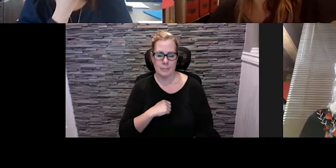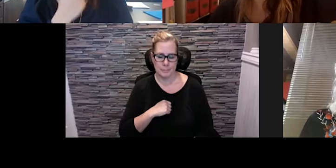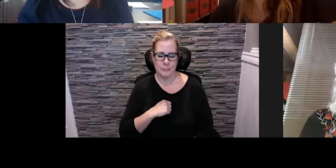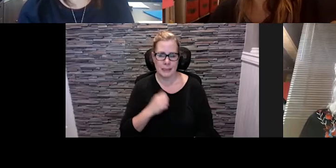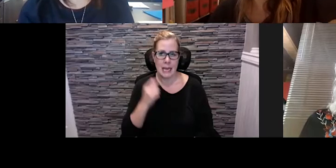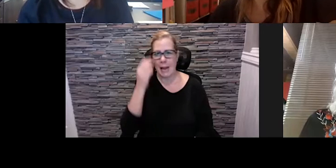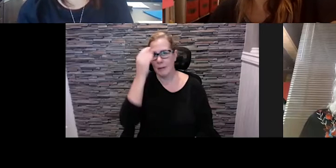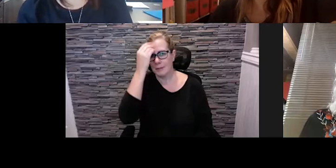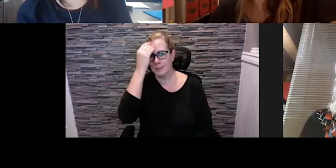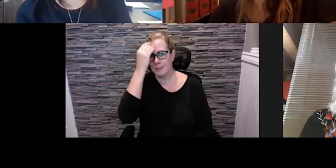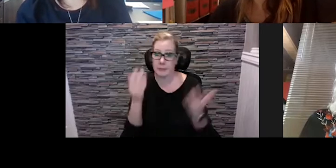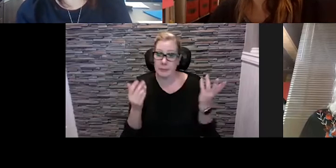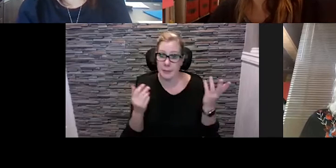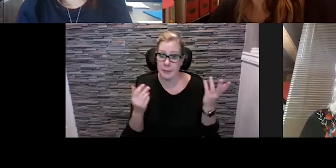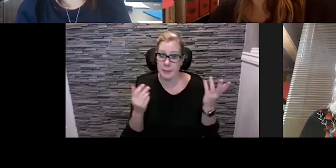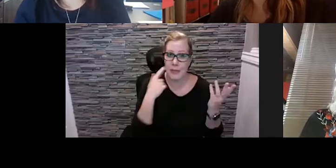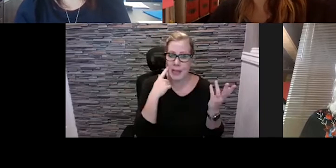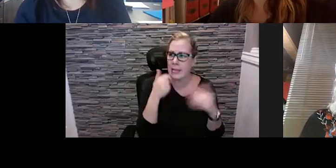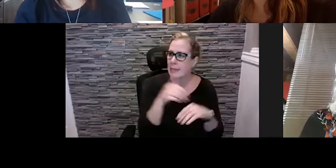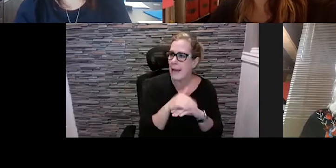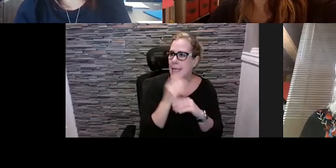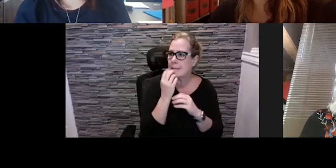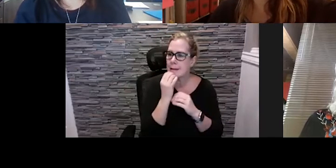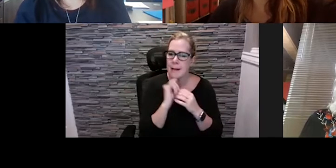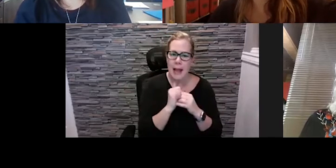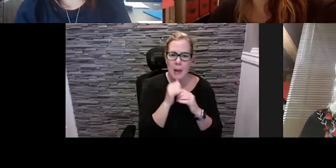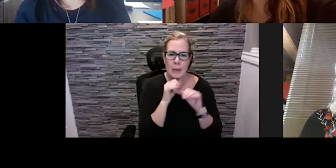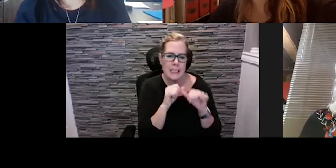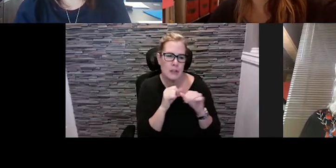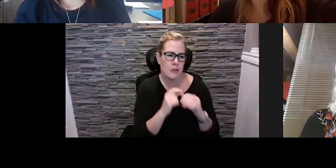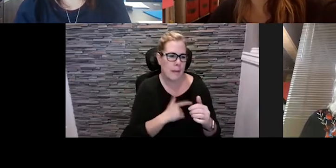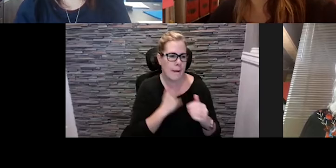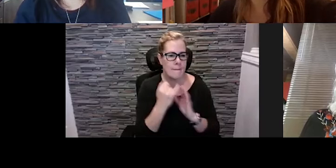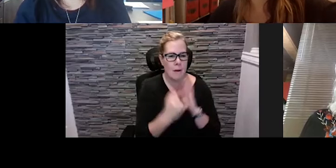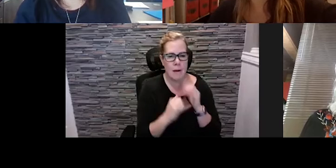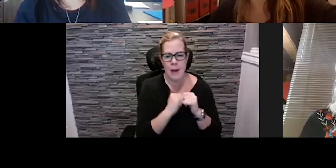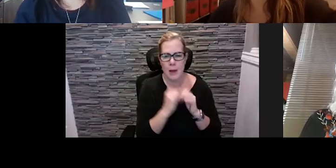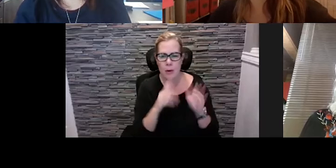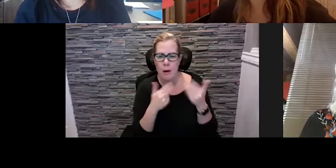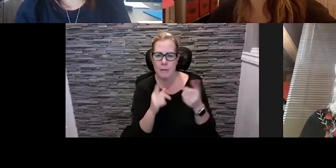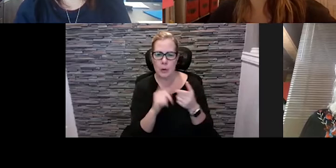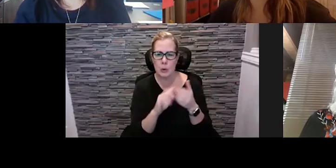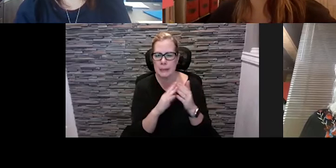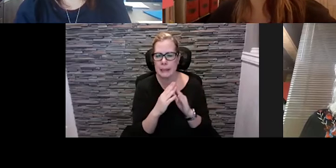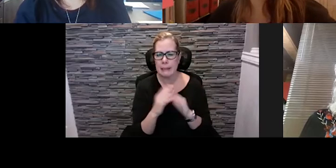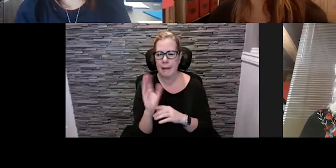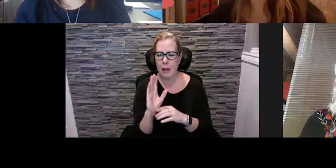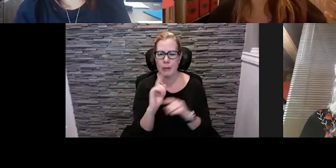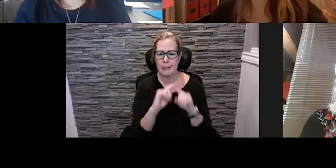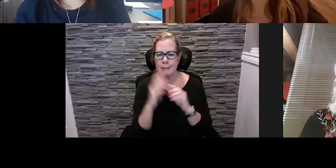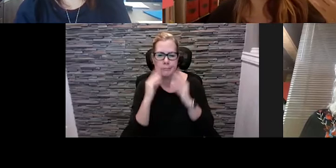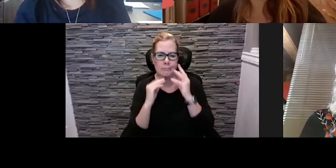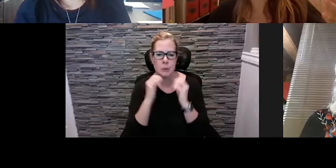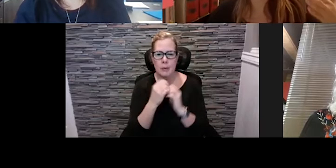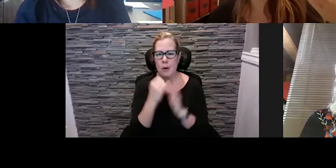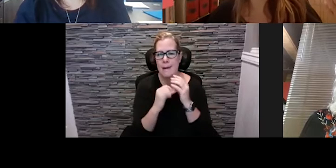that keep me up at night right how do we continue to have live arts experiences and how and offer calgarians an opportunity to experience the arts and